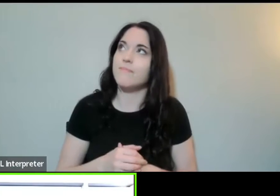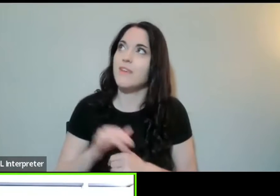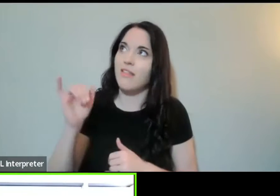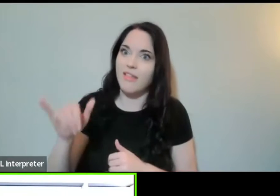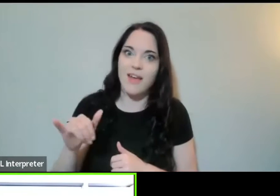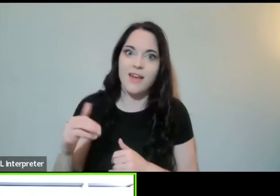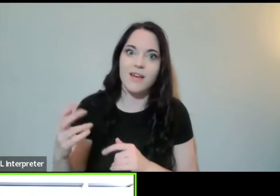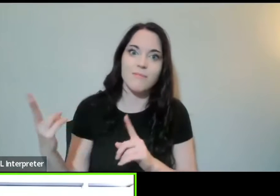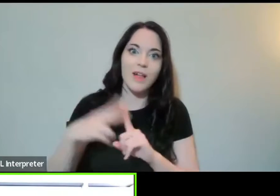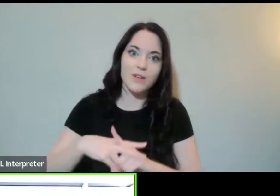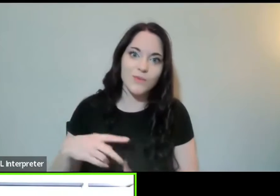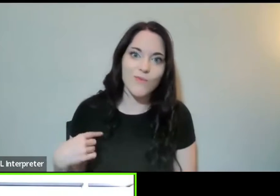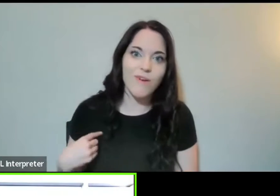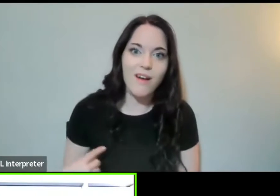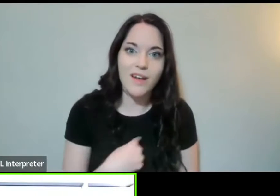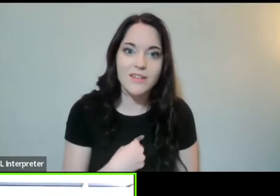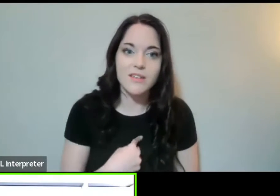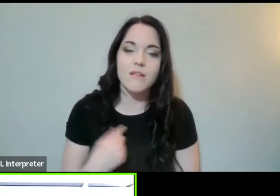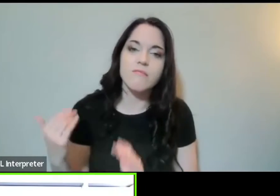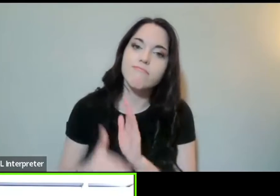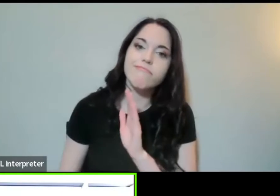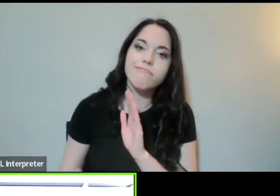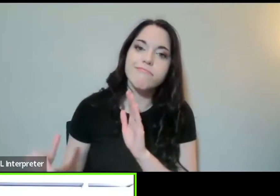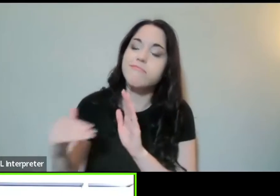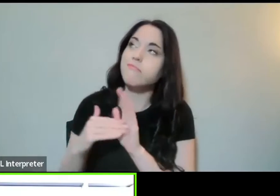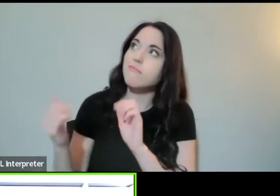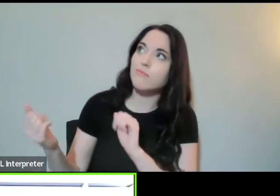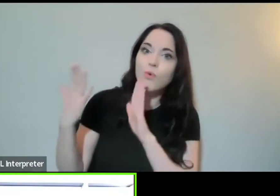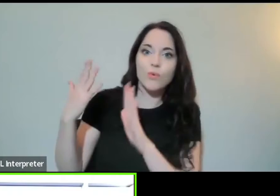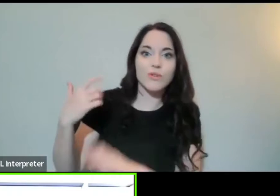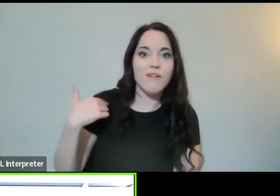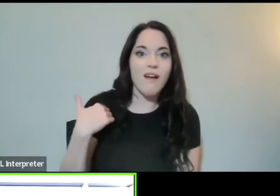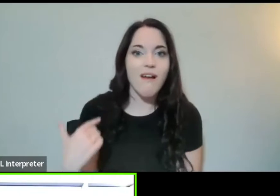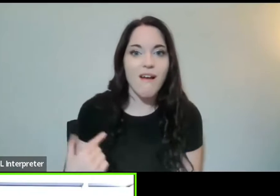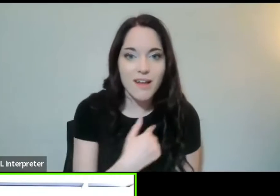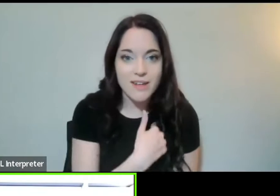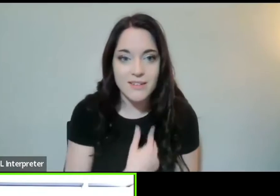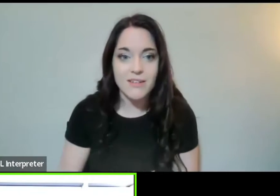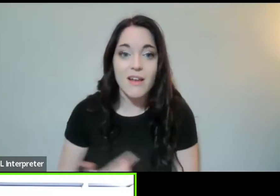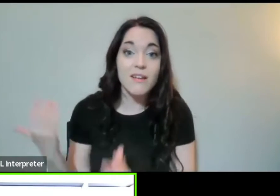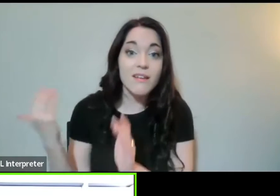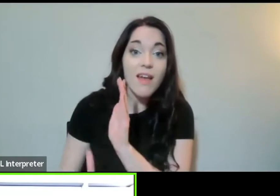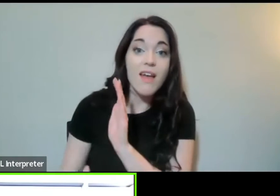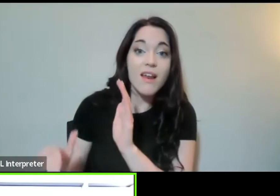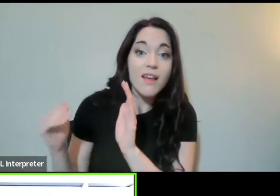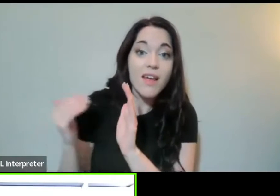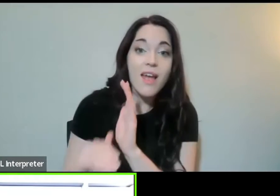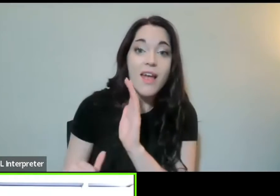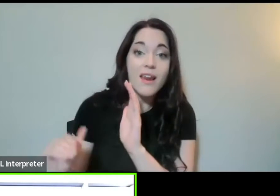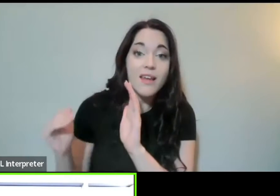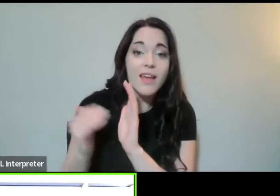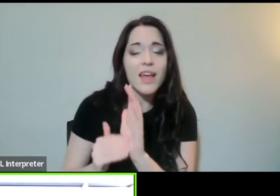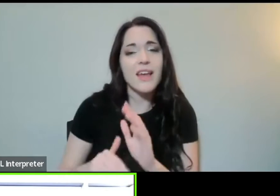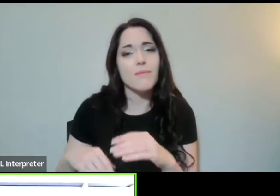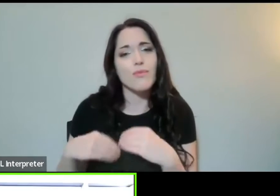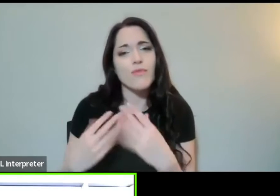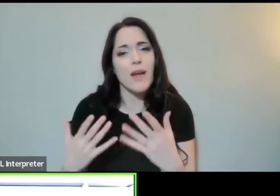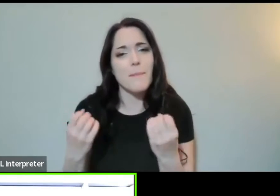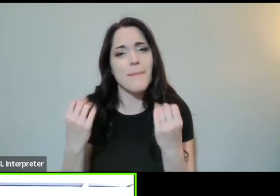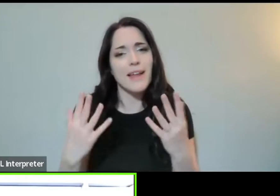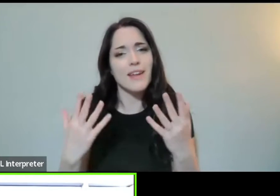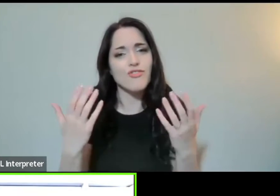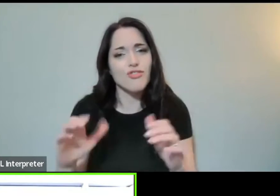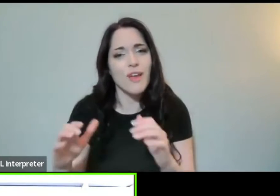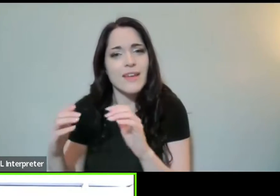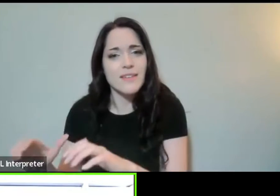and over and over again, taking chance after chance on us, playing against the